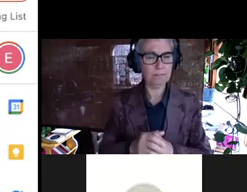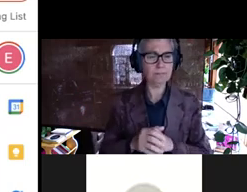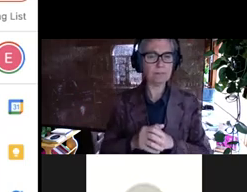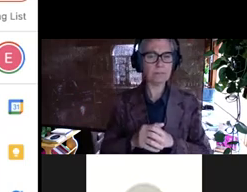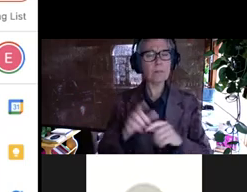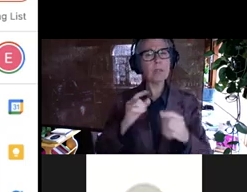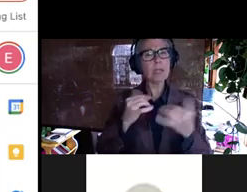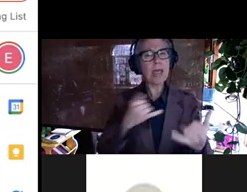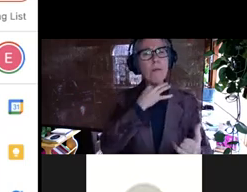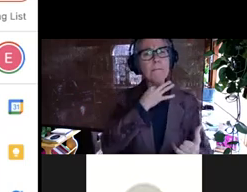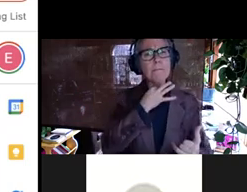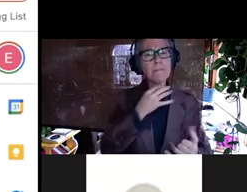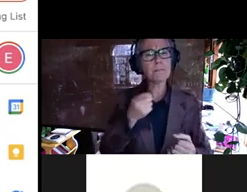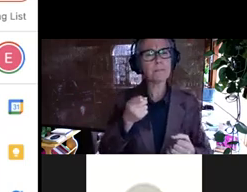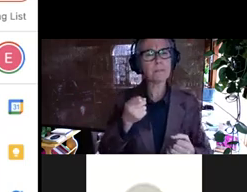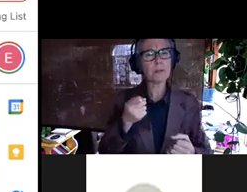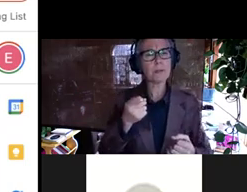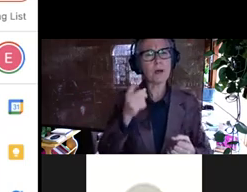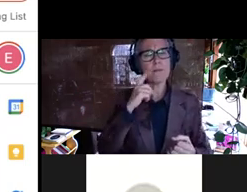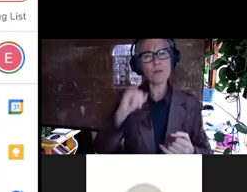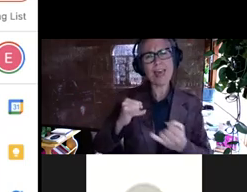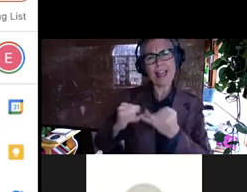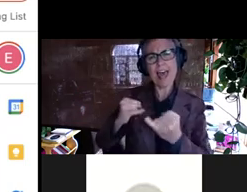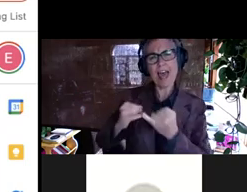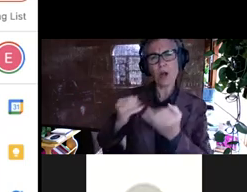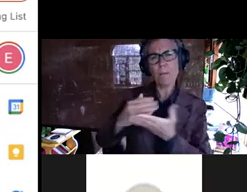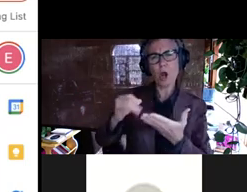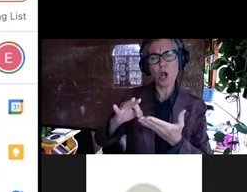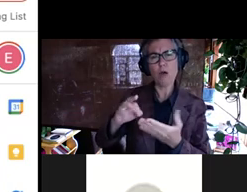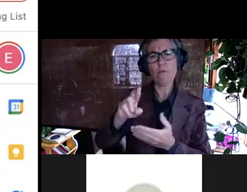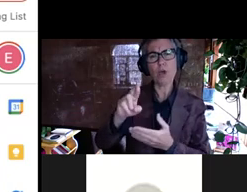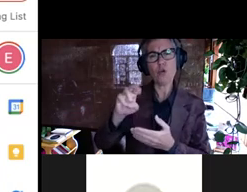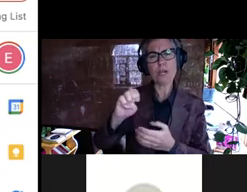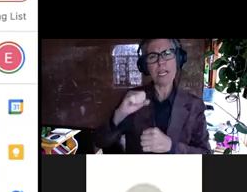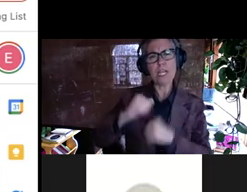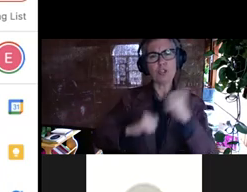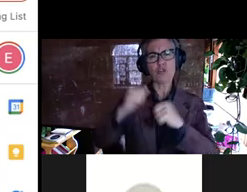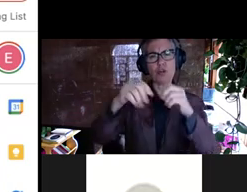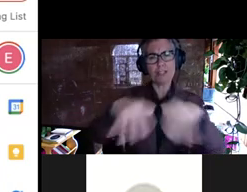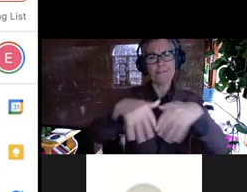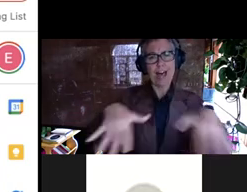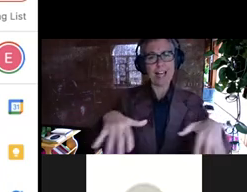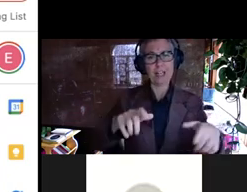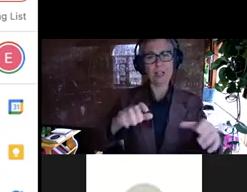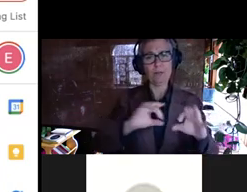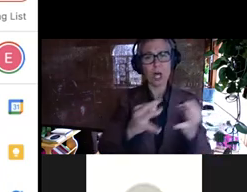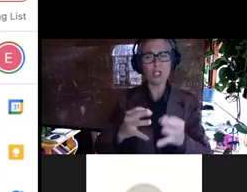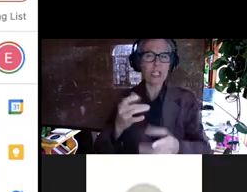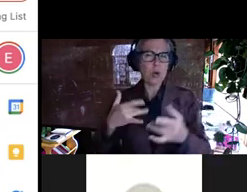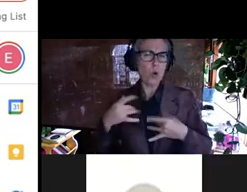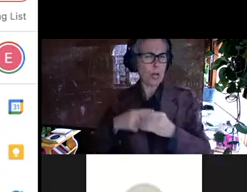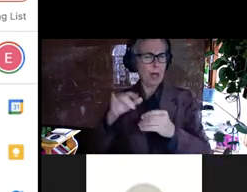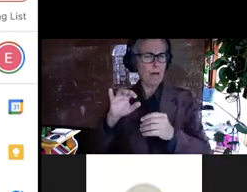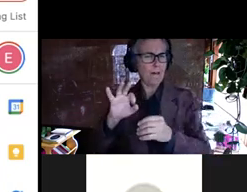curious for this latter piece of trying to reconstruct phylogenies and maybe learn about fitness of different variants.